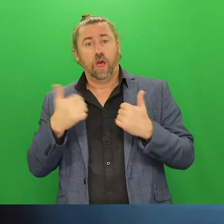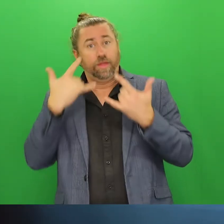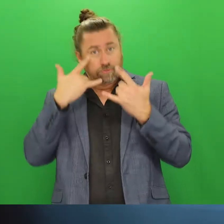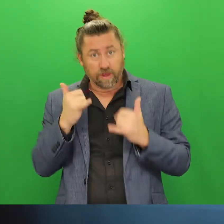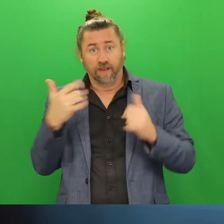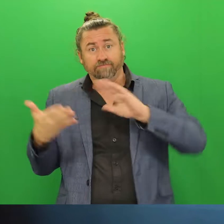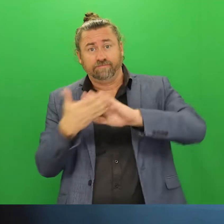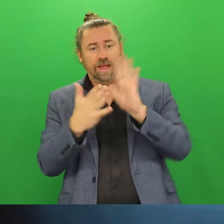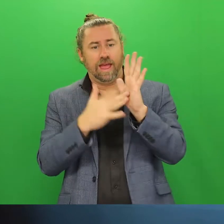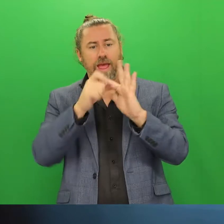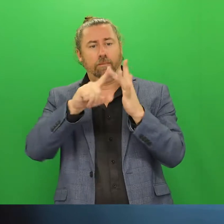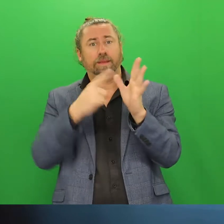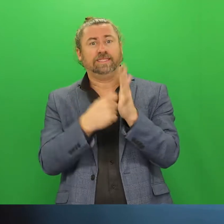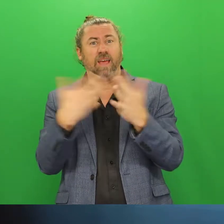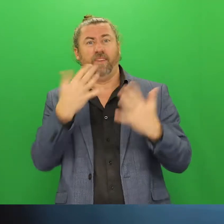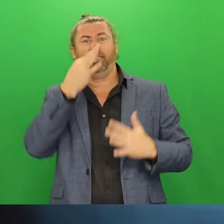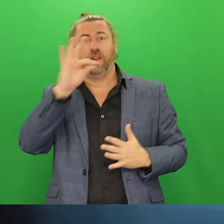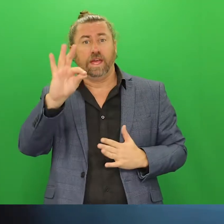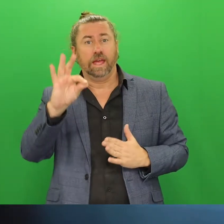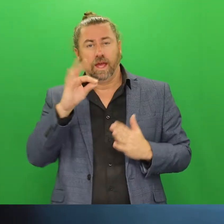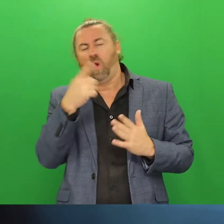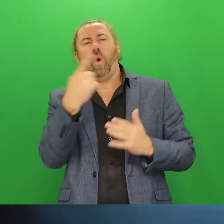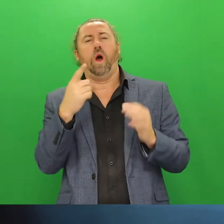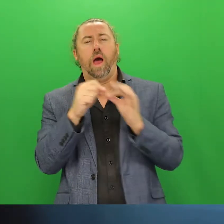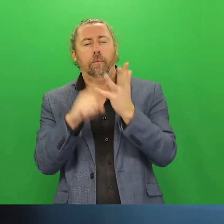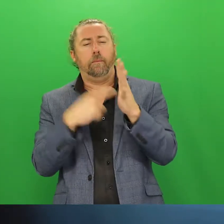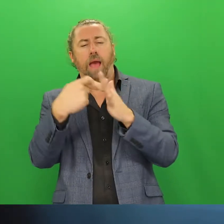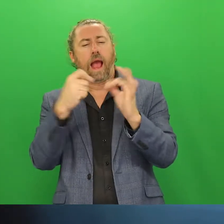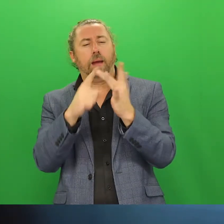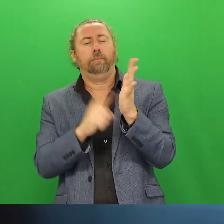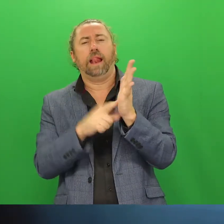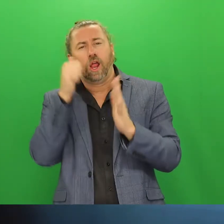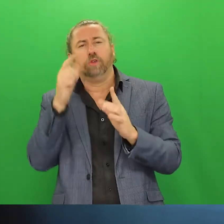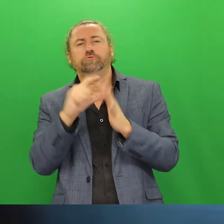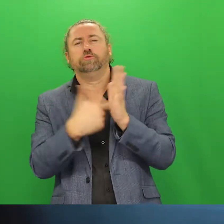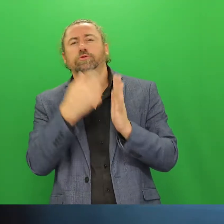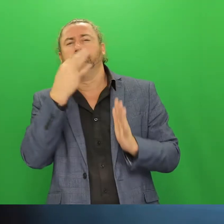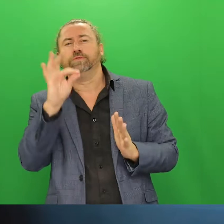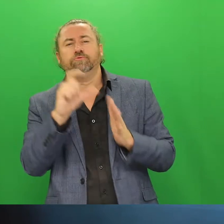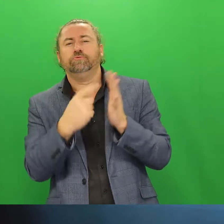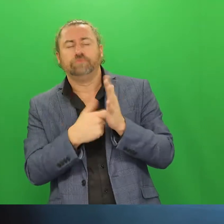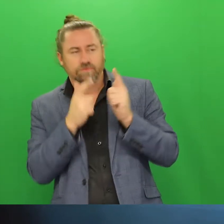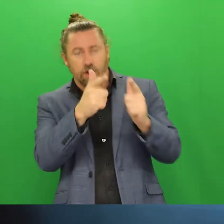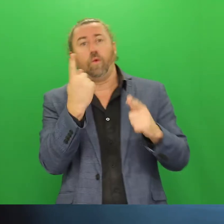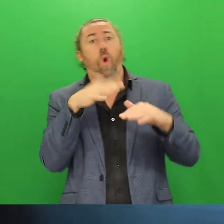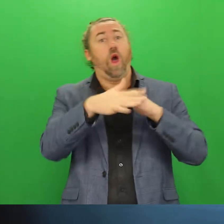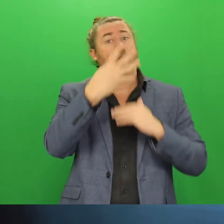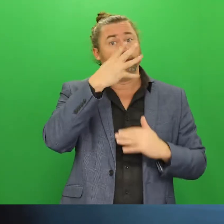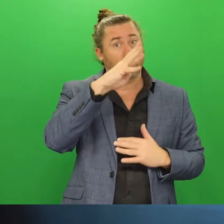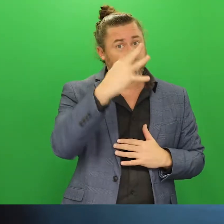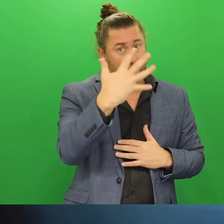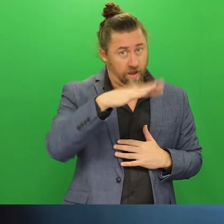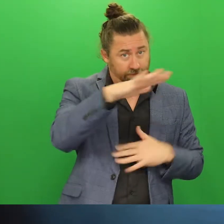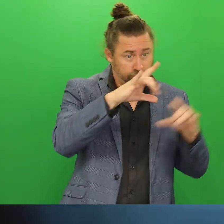So they're free if in bulk billing clinics for general population 45 years and over and for